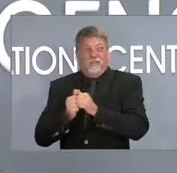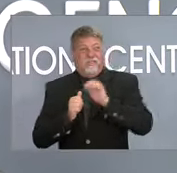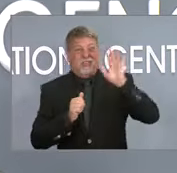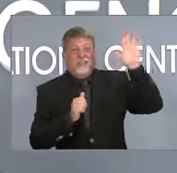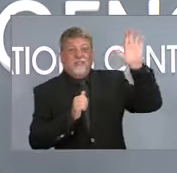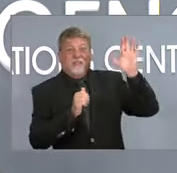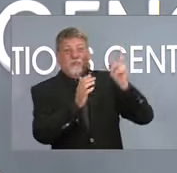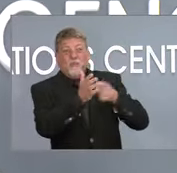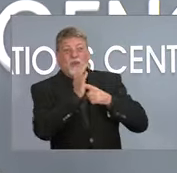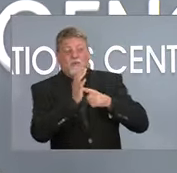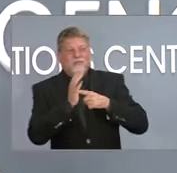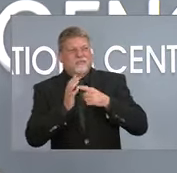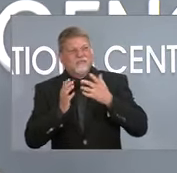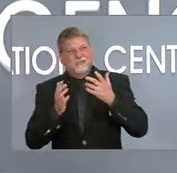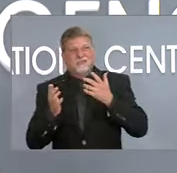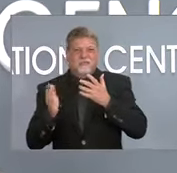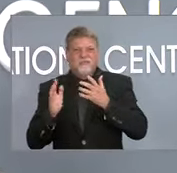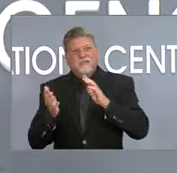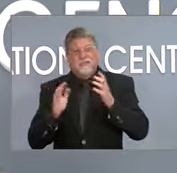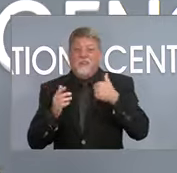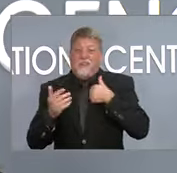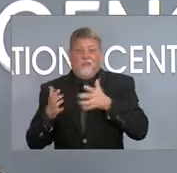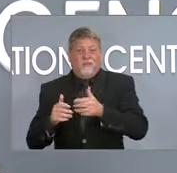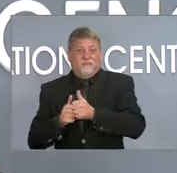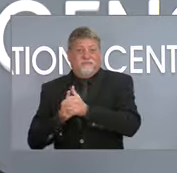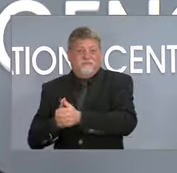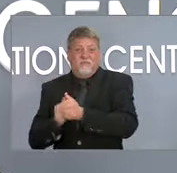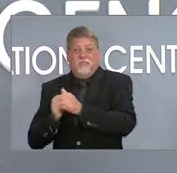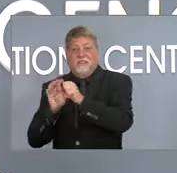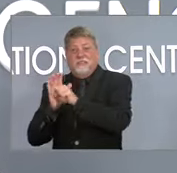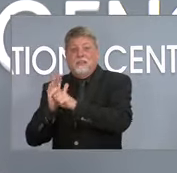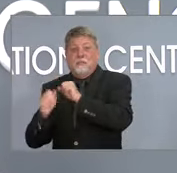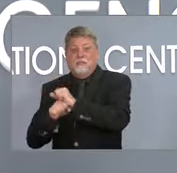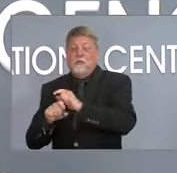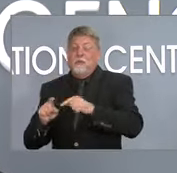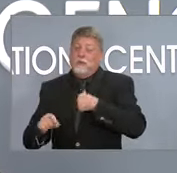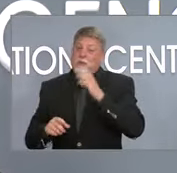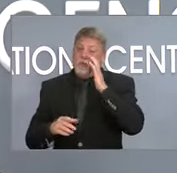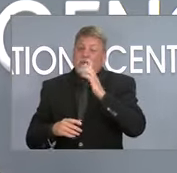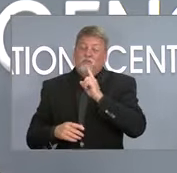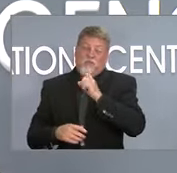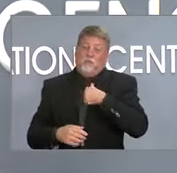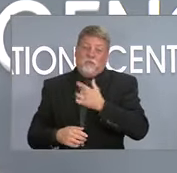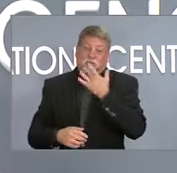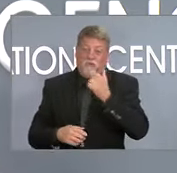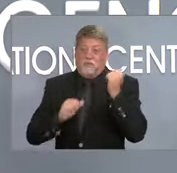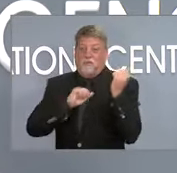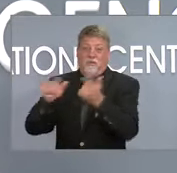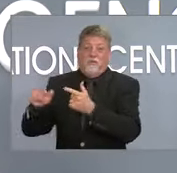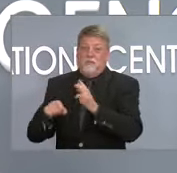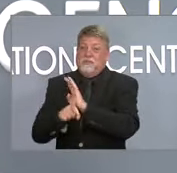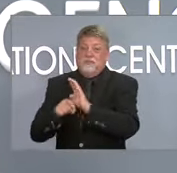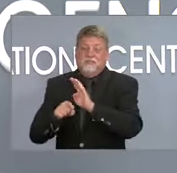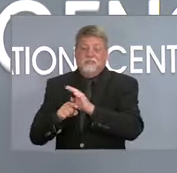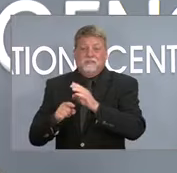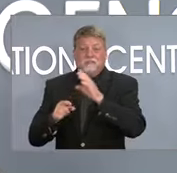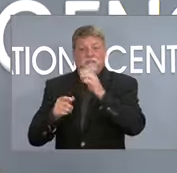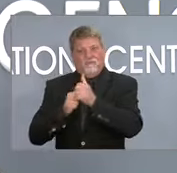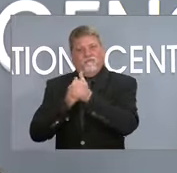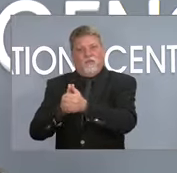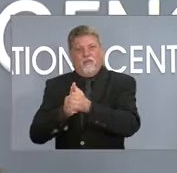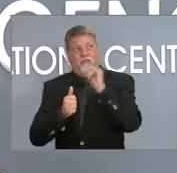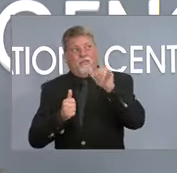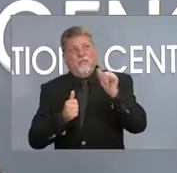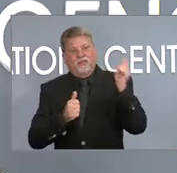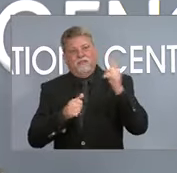rules are likely to look like. But we'd like to see all businesses, frankly, be moving in, in this direction. But I believe